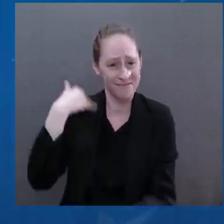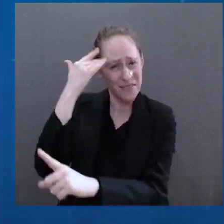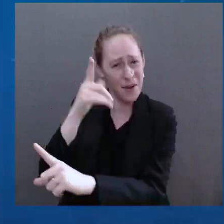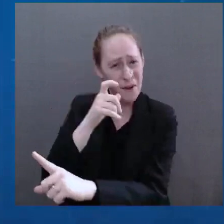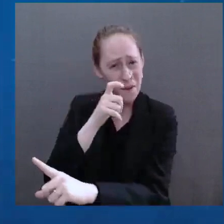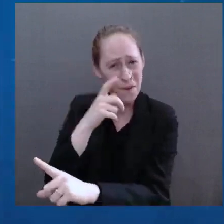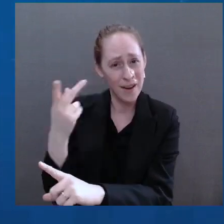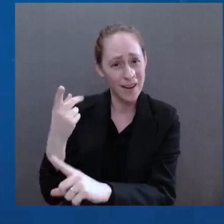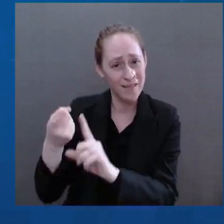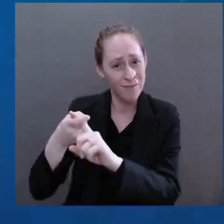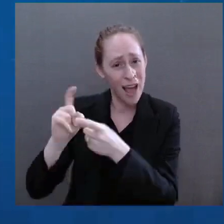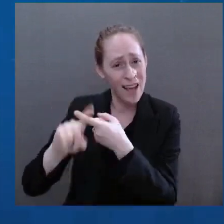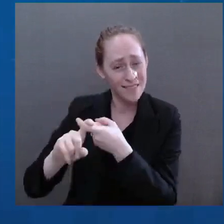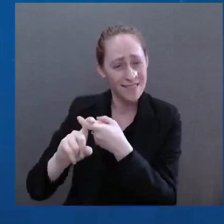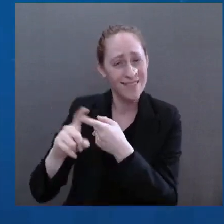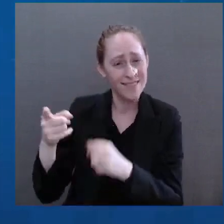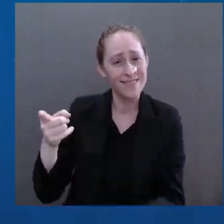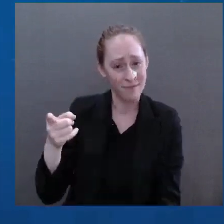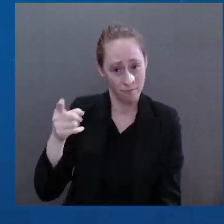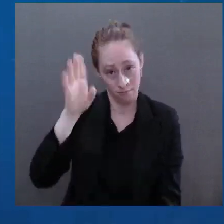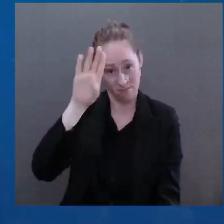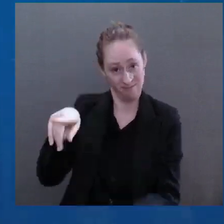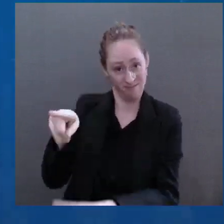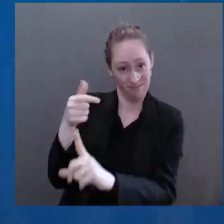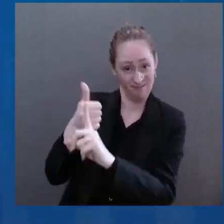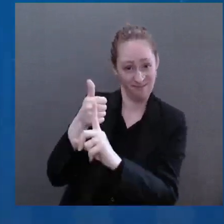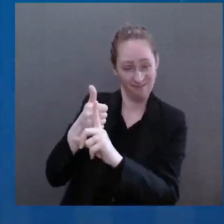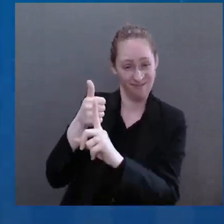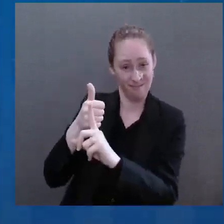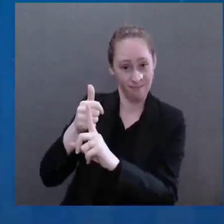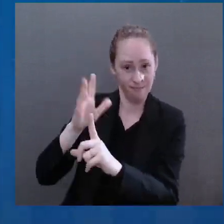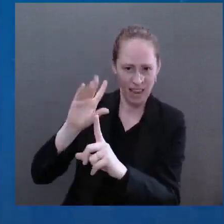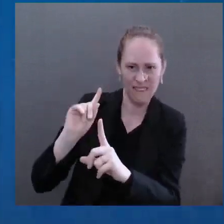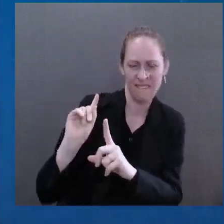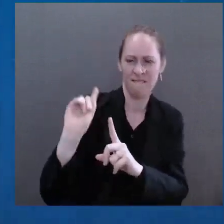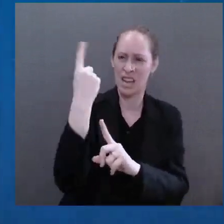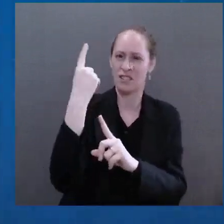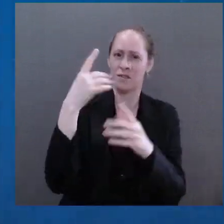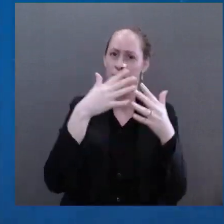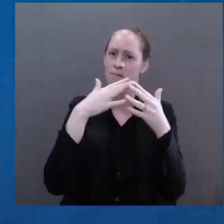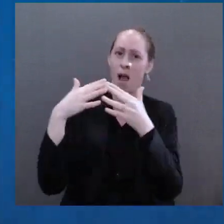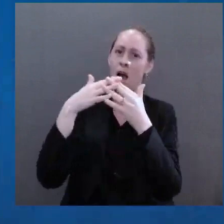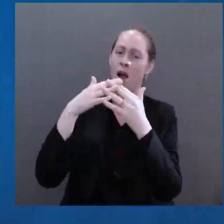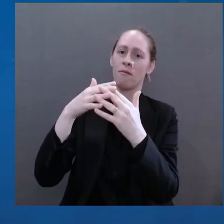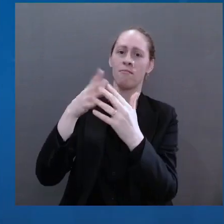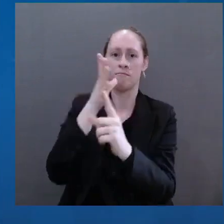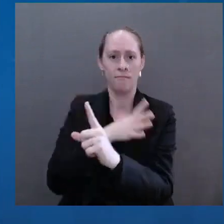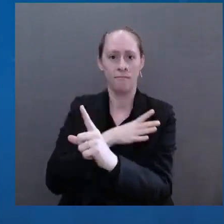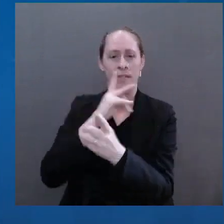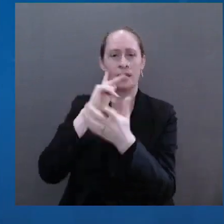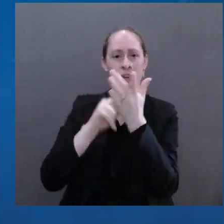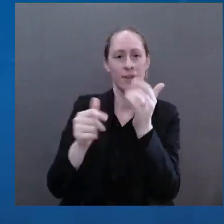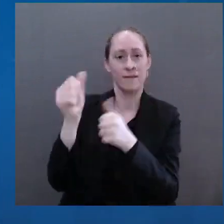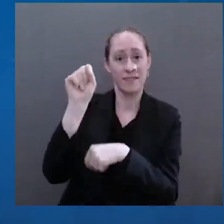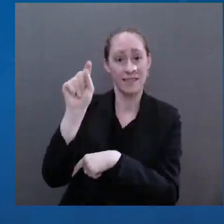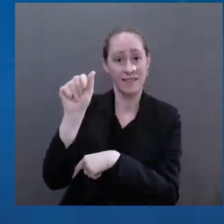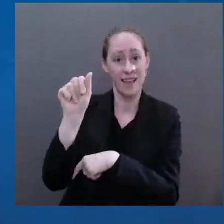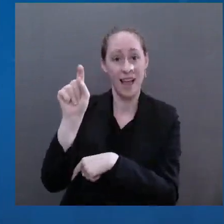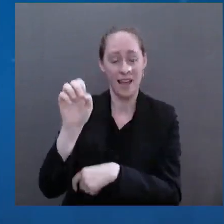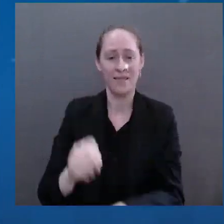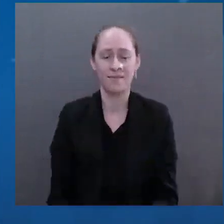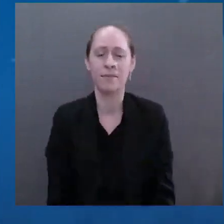She passed away three days ago. She fought her whole life for essential democratic principles.